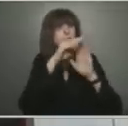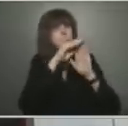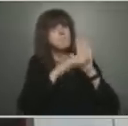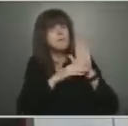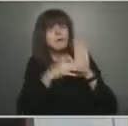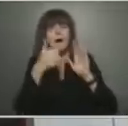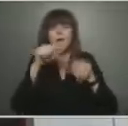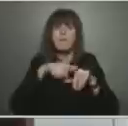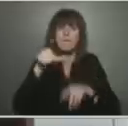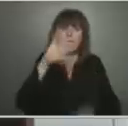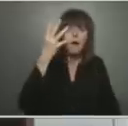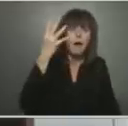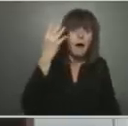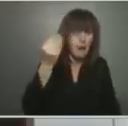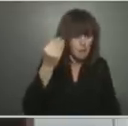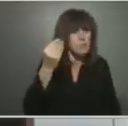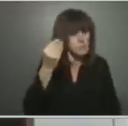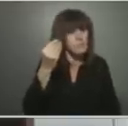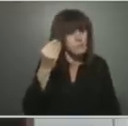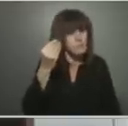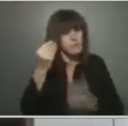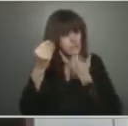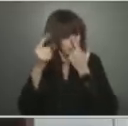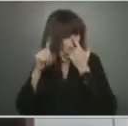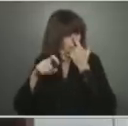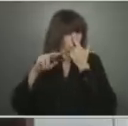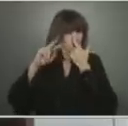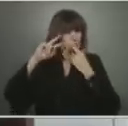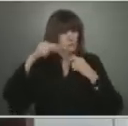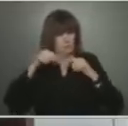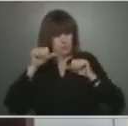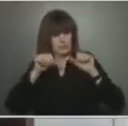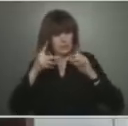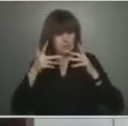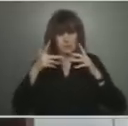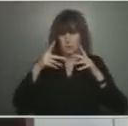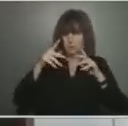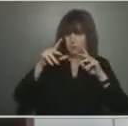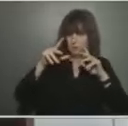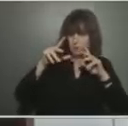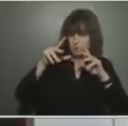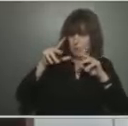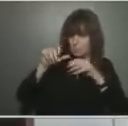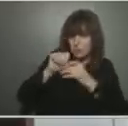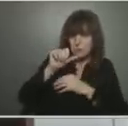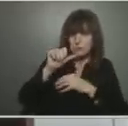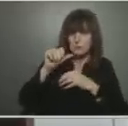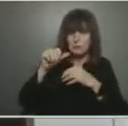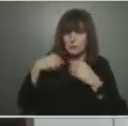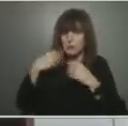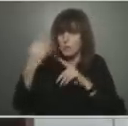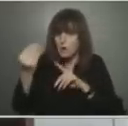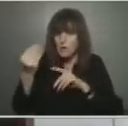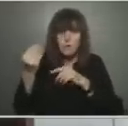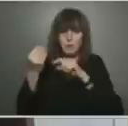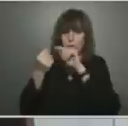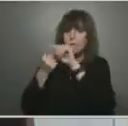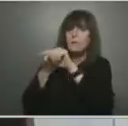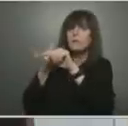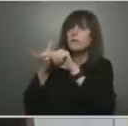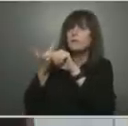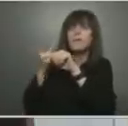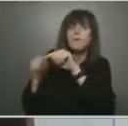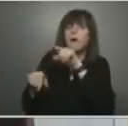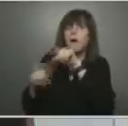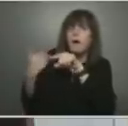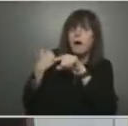ensure that you feel comfortable where you're going, into what venue, but adhere to all the best practices you can to reduce your personal risk